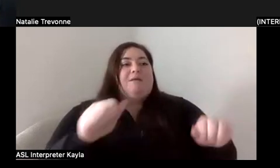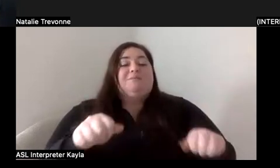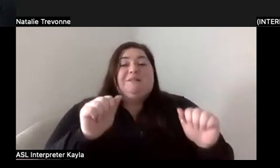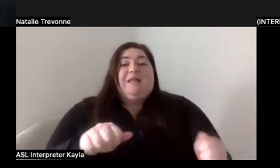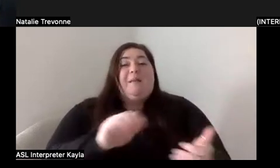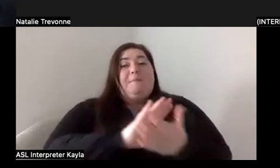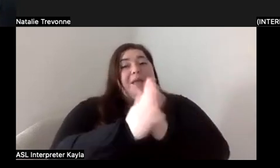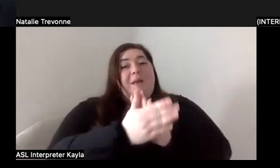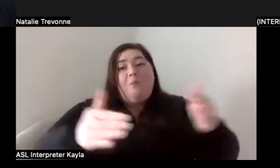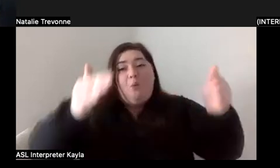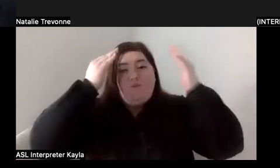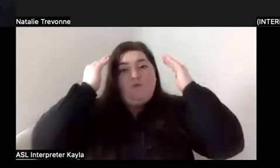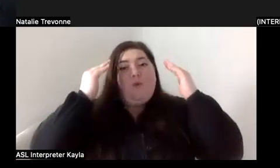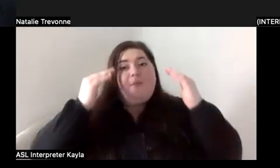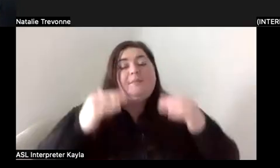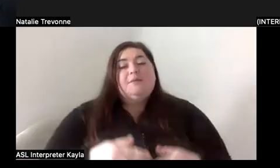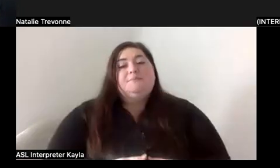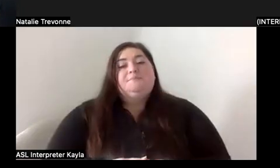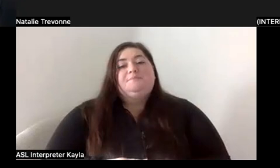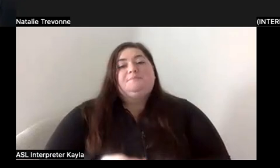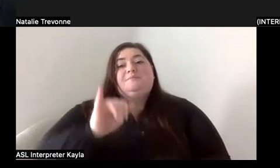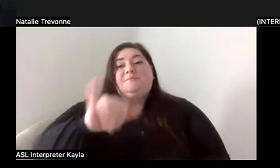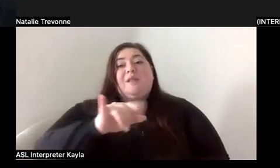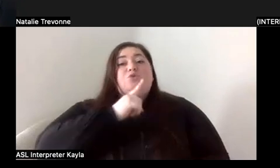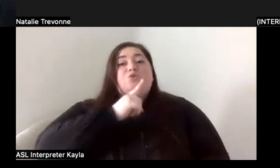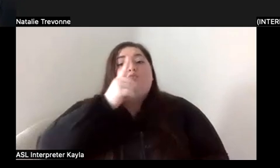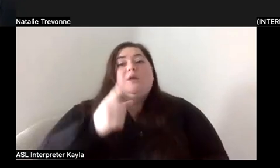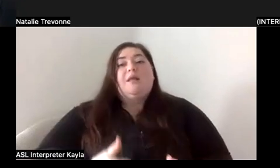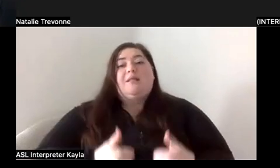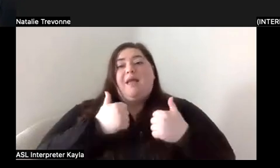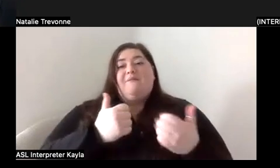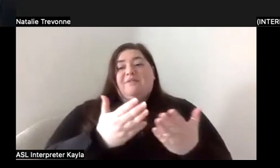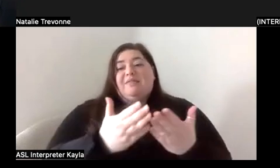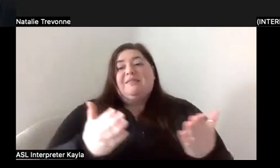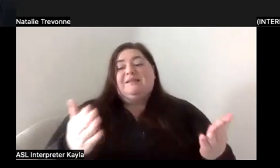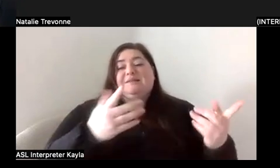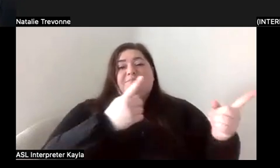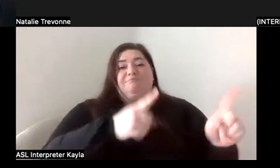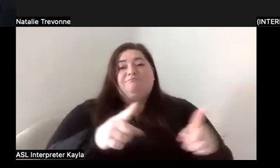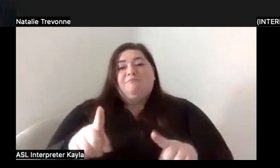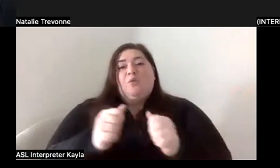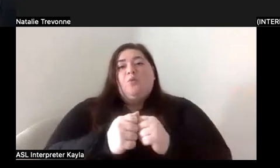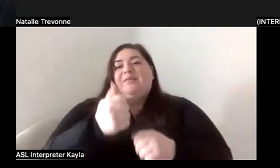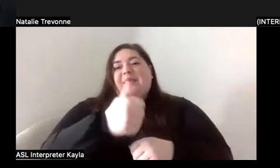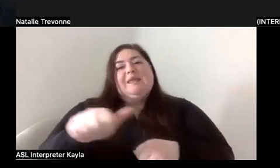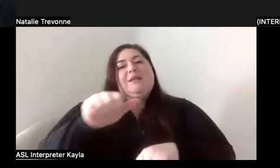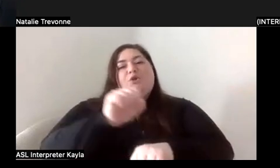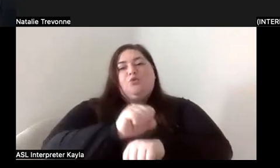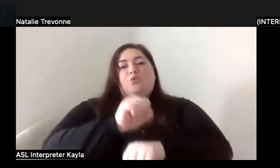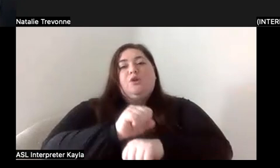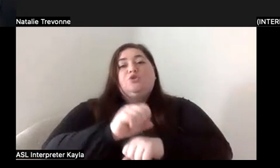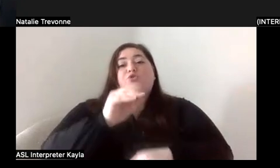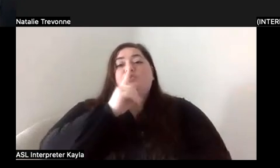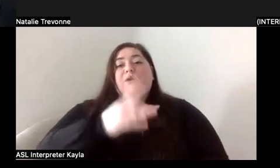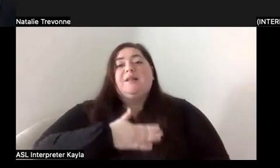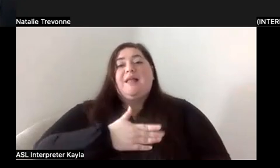at times, you know, and those are some real life things that go along with any career. So I'm really glad that you shared